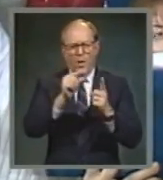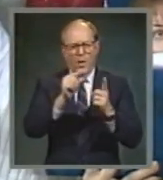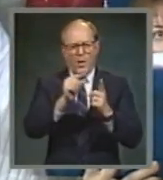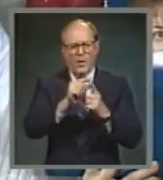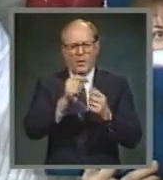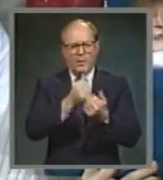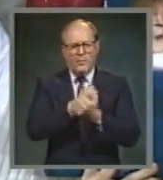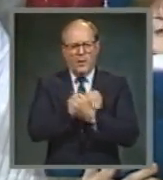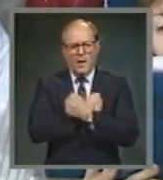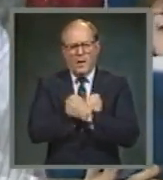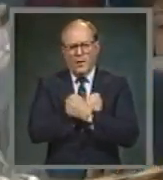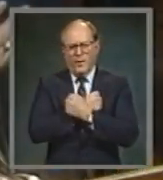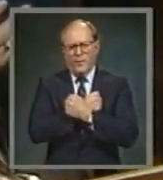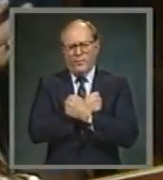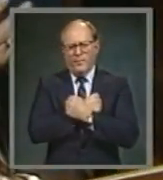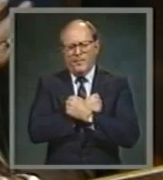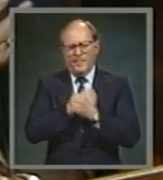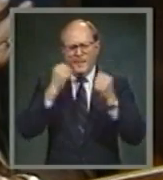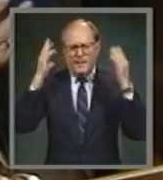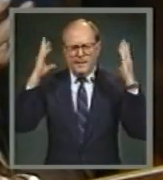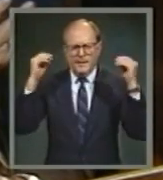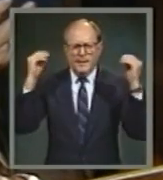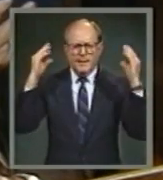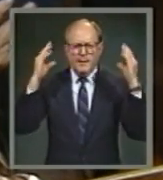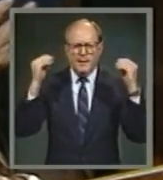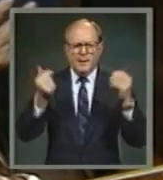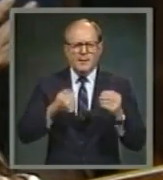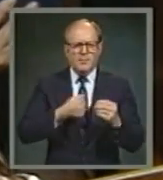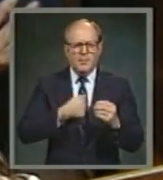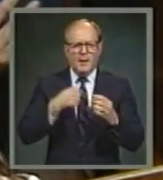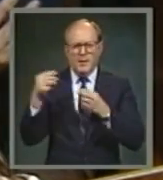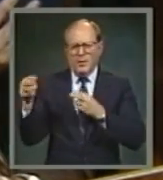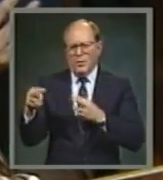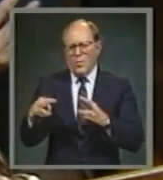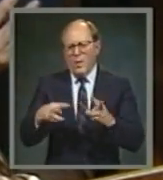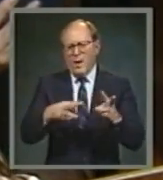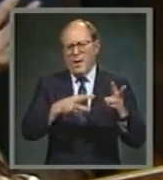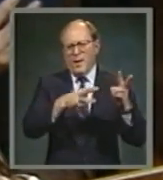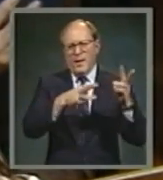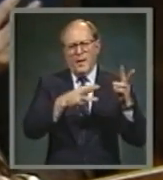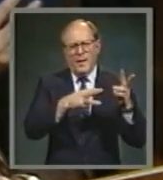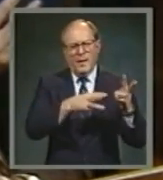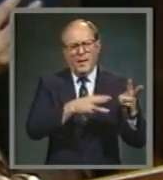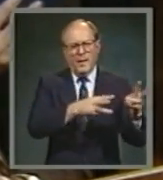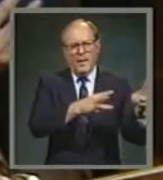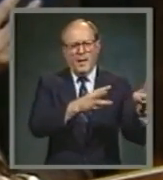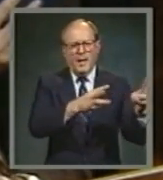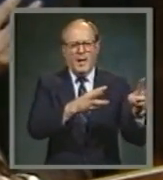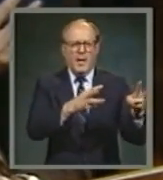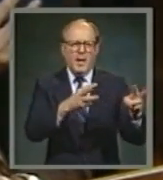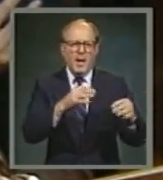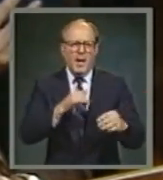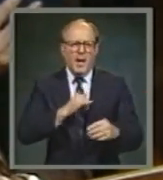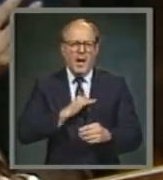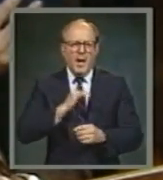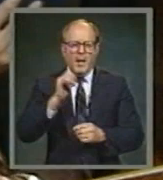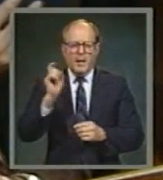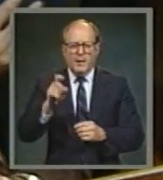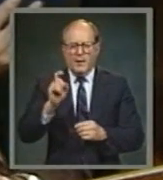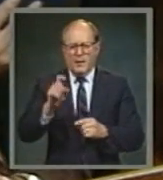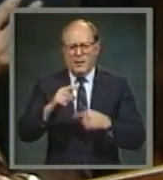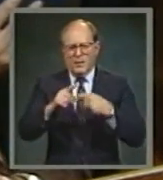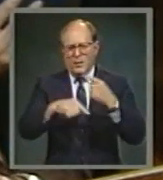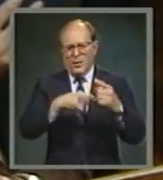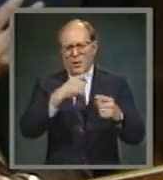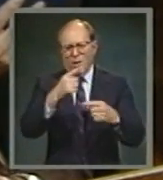love Teach me the wayward feet To